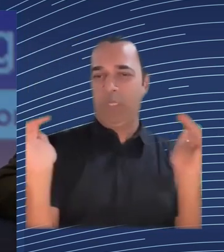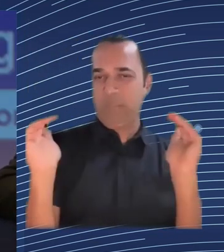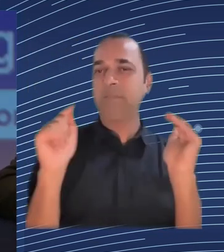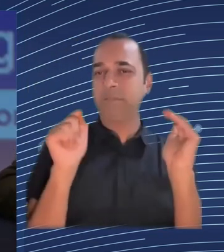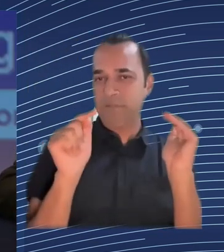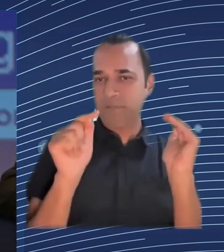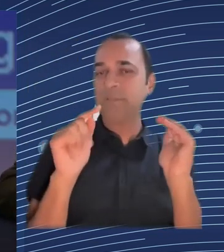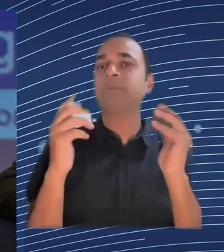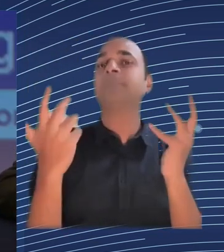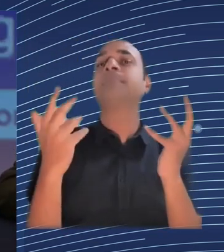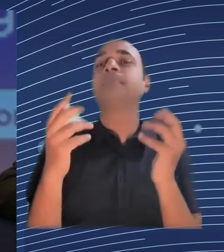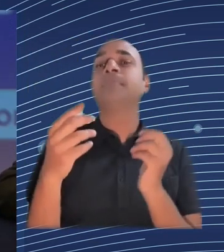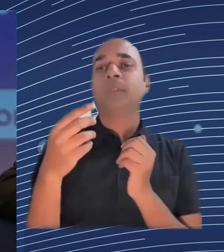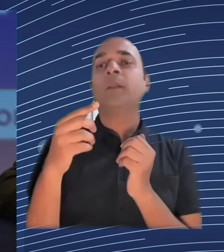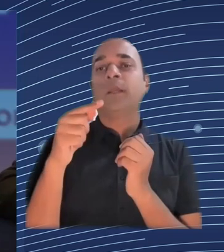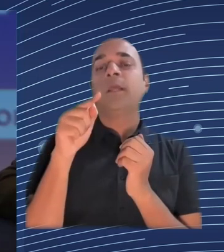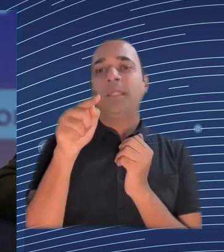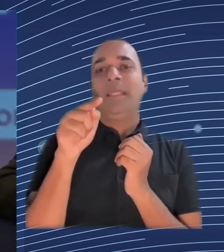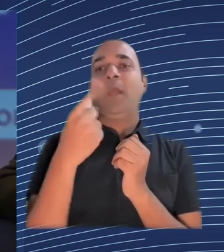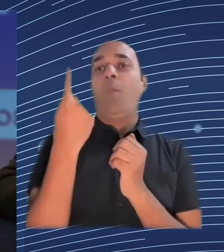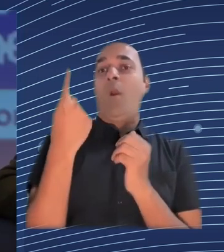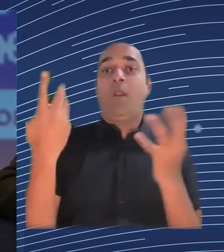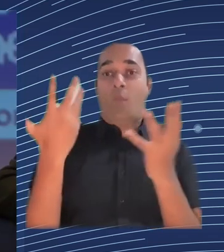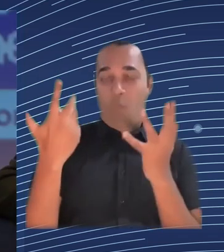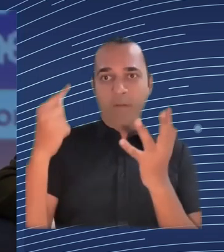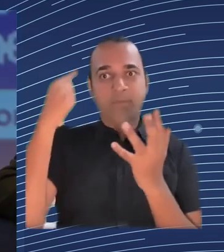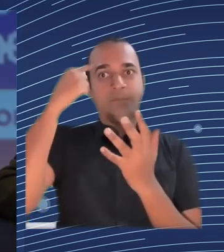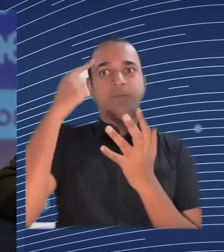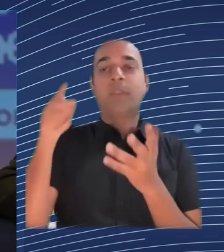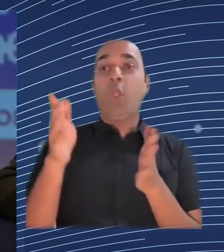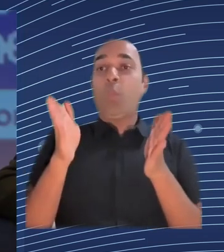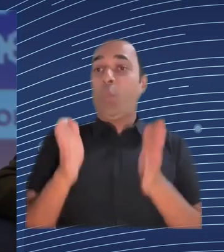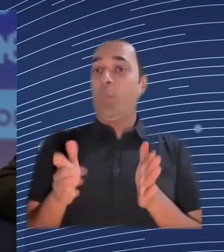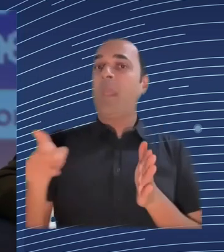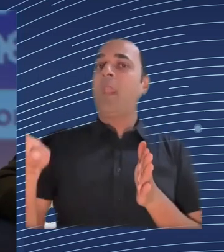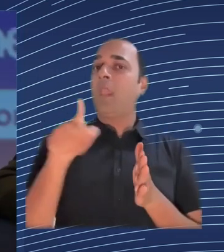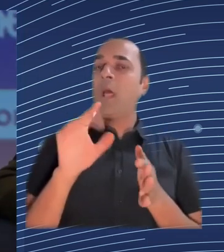working really hard to do which is use AI for the right reasons not for the wrong ones